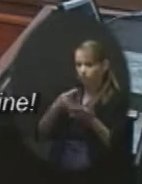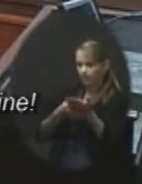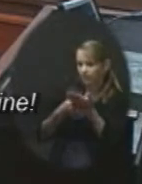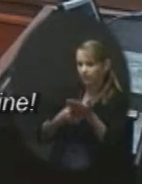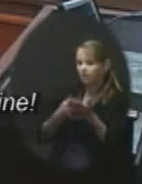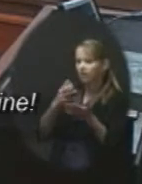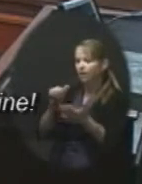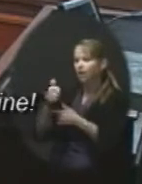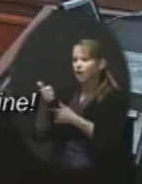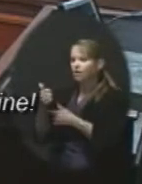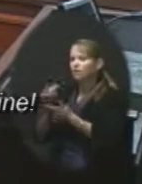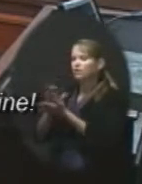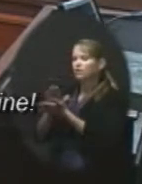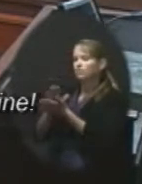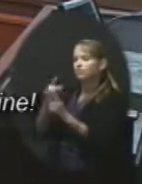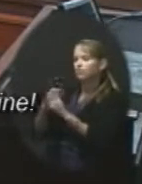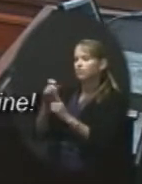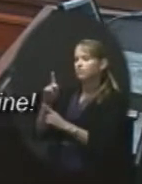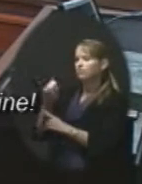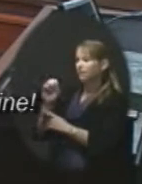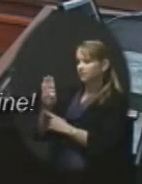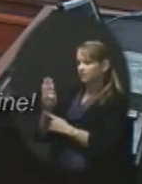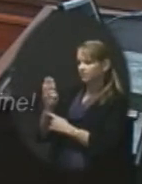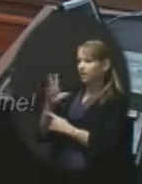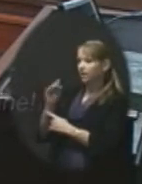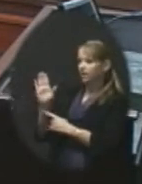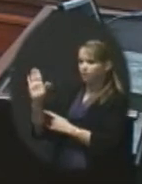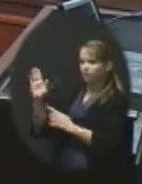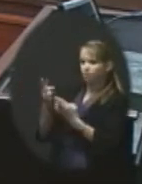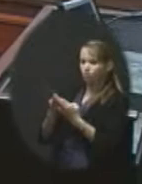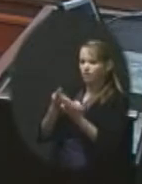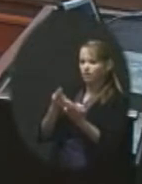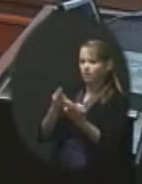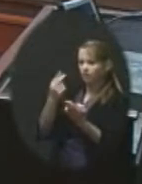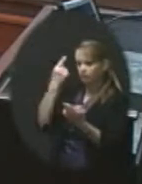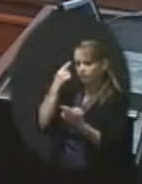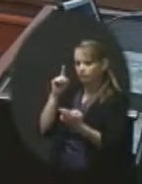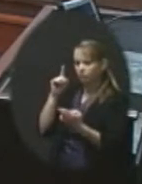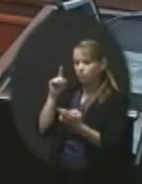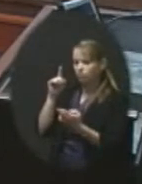document from KSB and some of the recommendations for that.